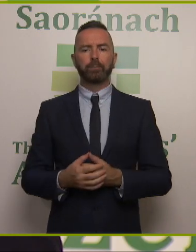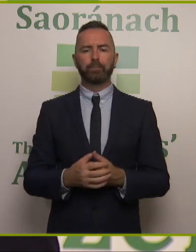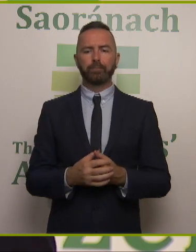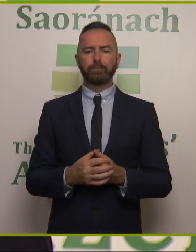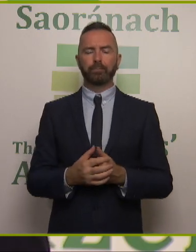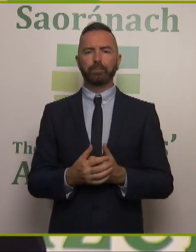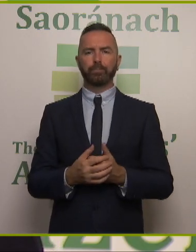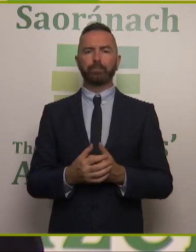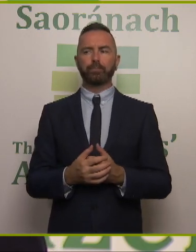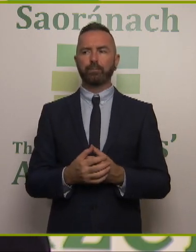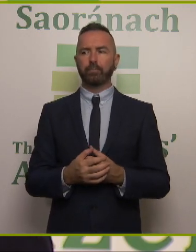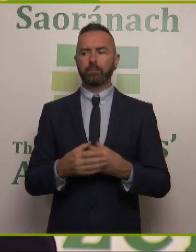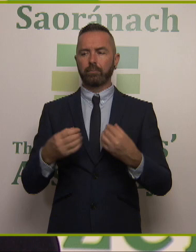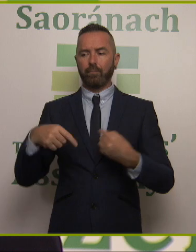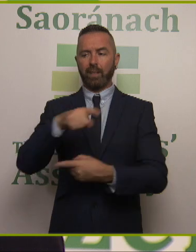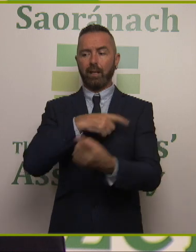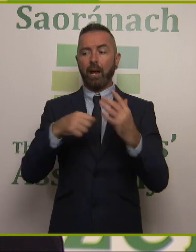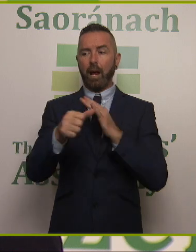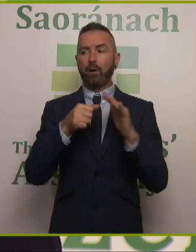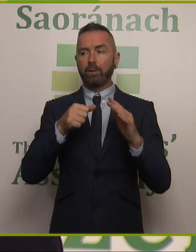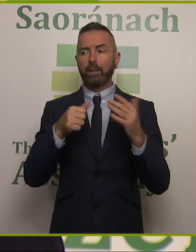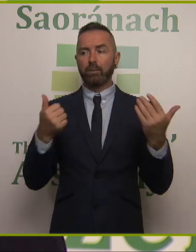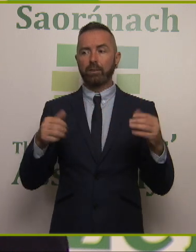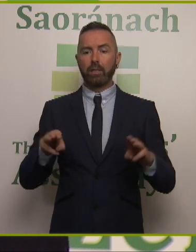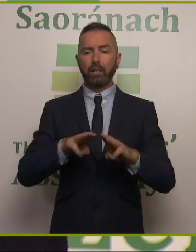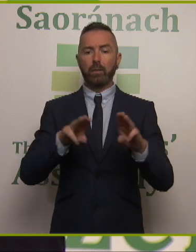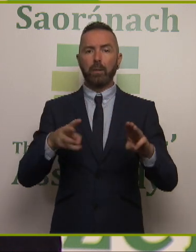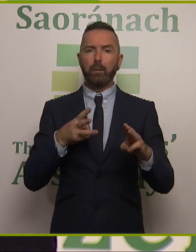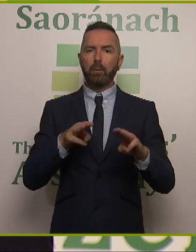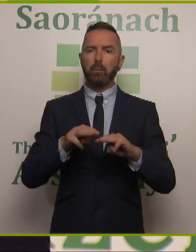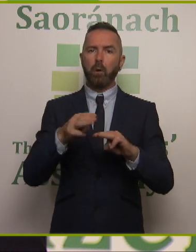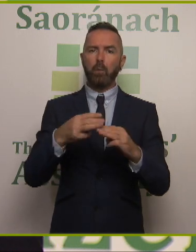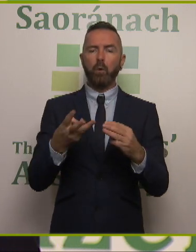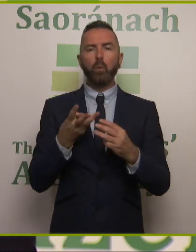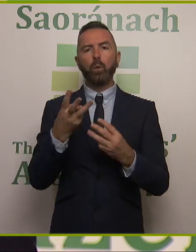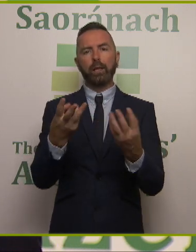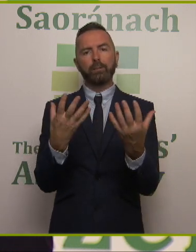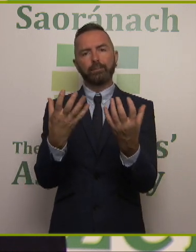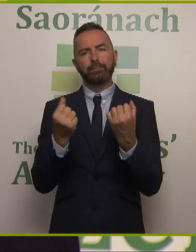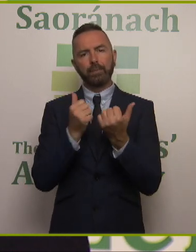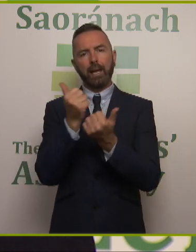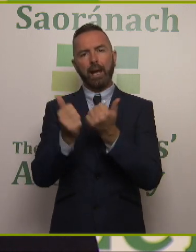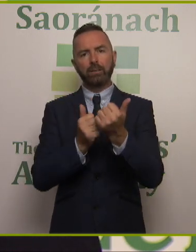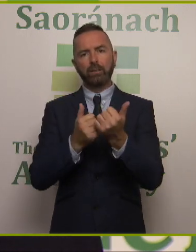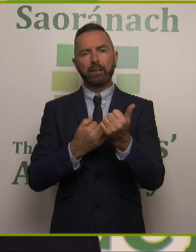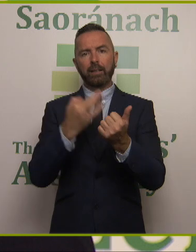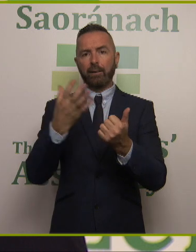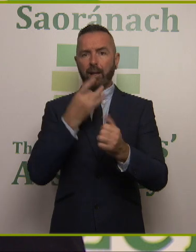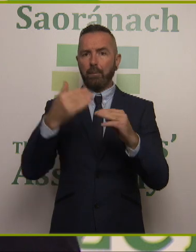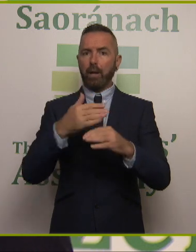In our experience people are more receptive to taking action when asked by a local trusted community source